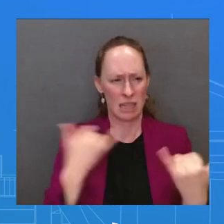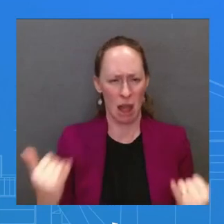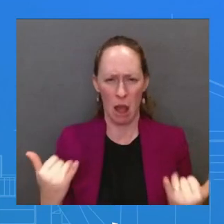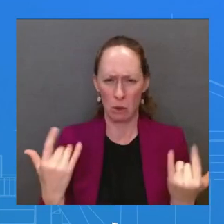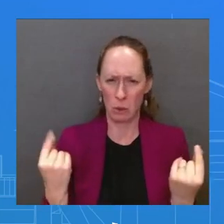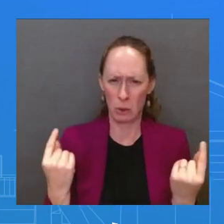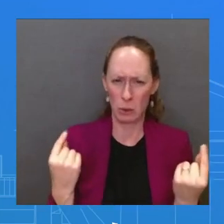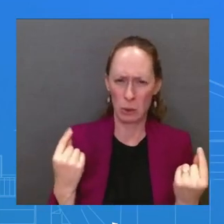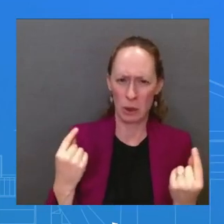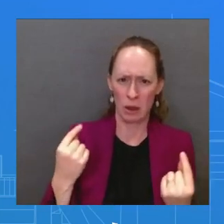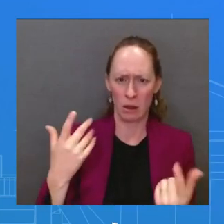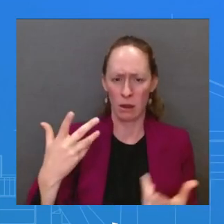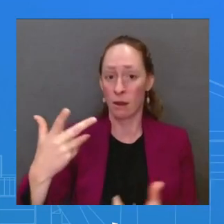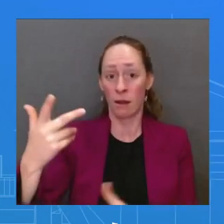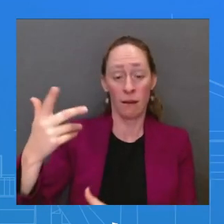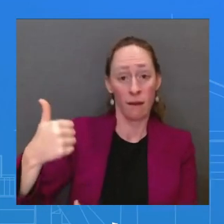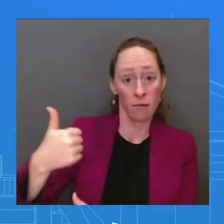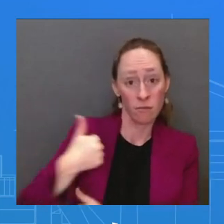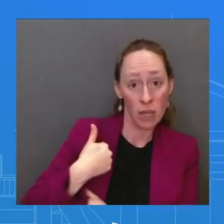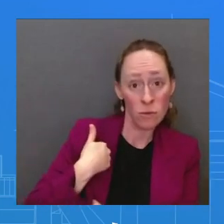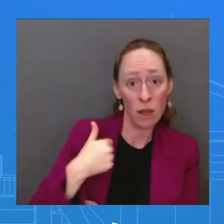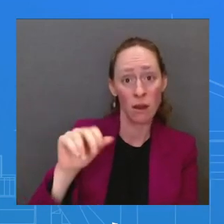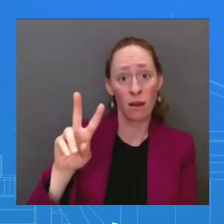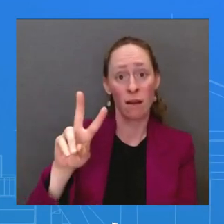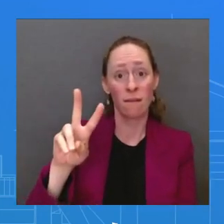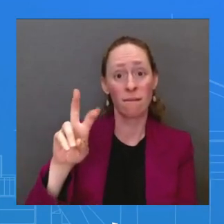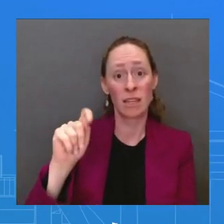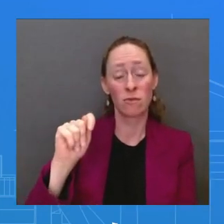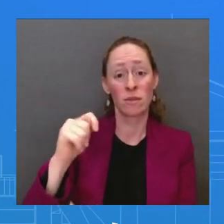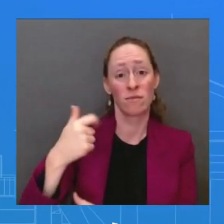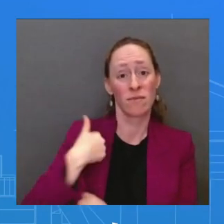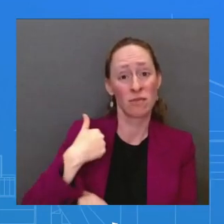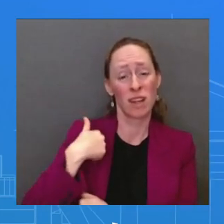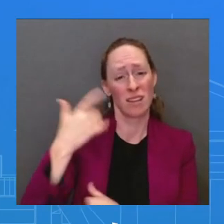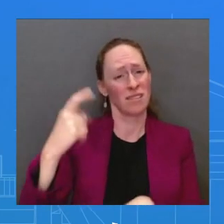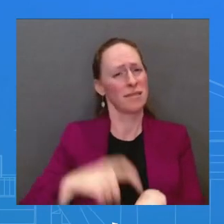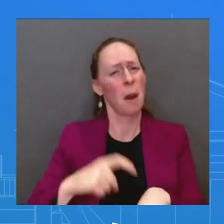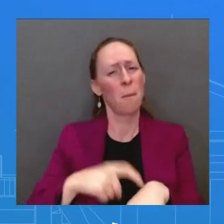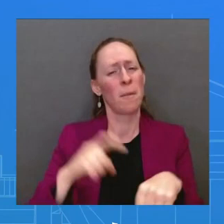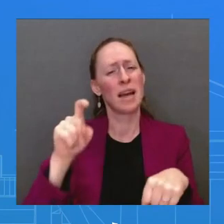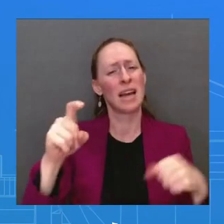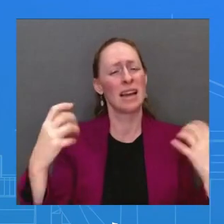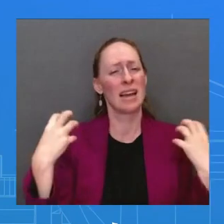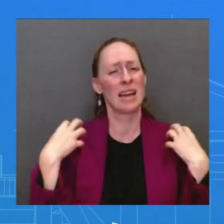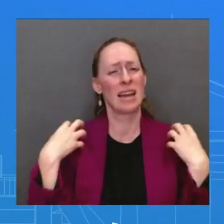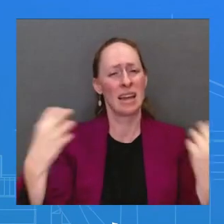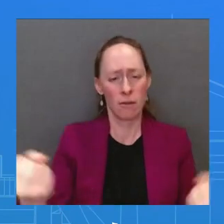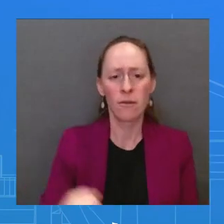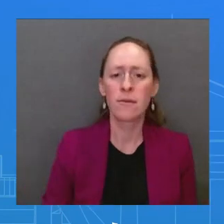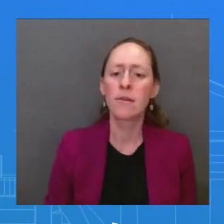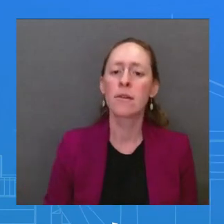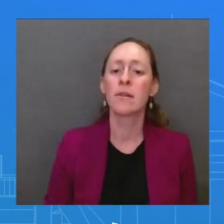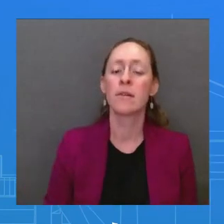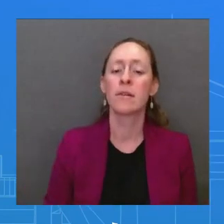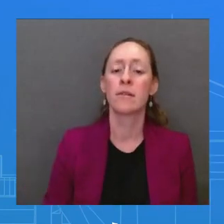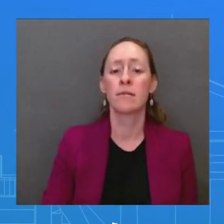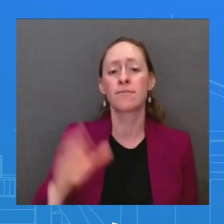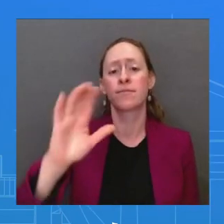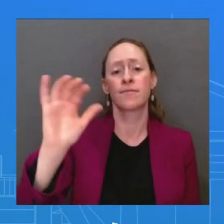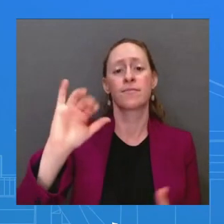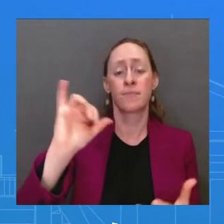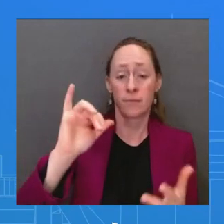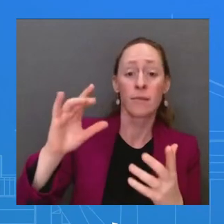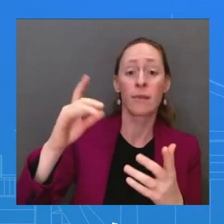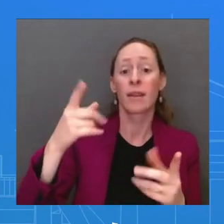particularly in light of his close friendship with Senator John McCain. As we survey common challenges on everything from the South China